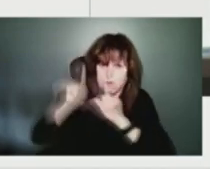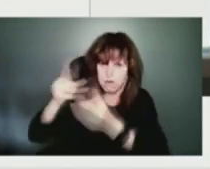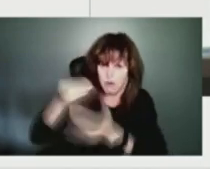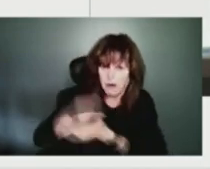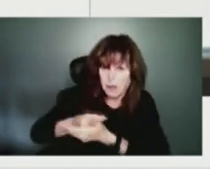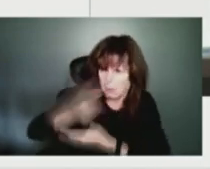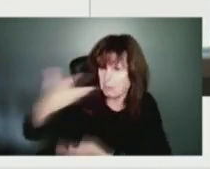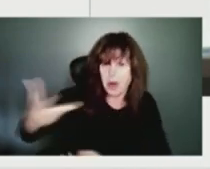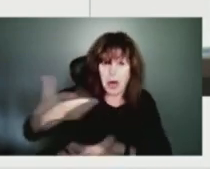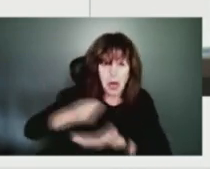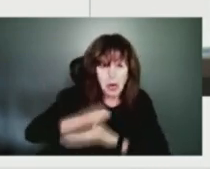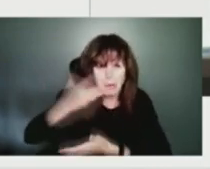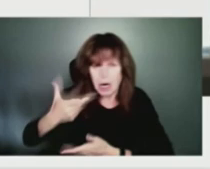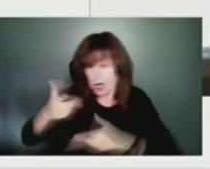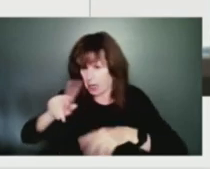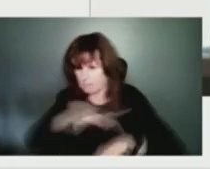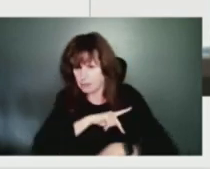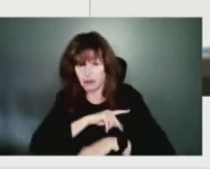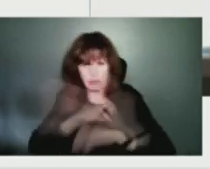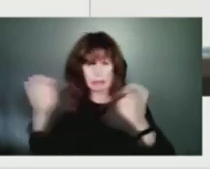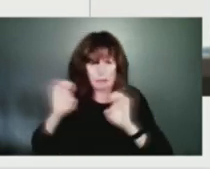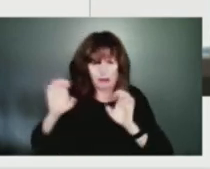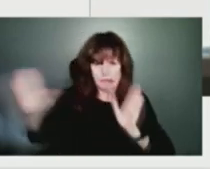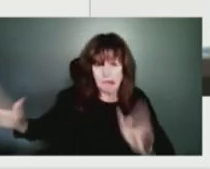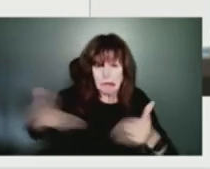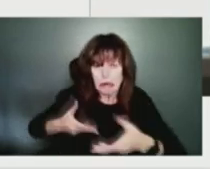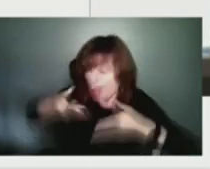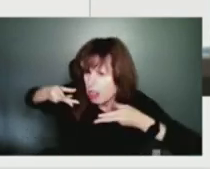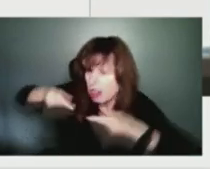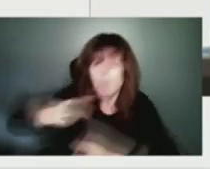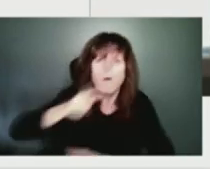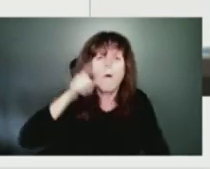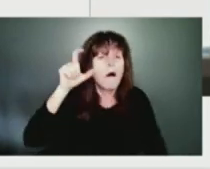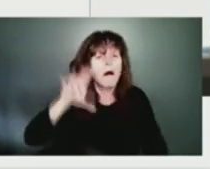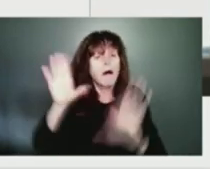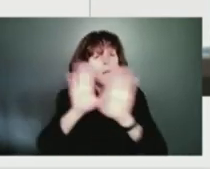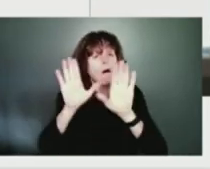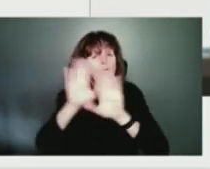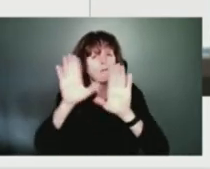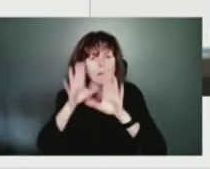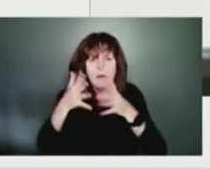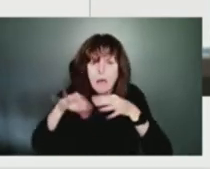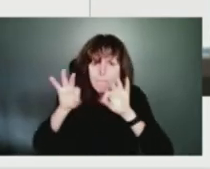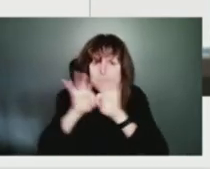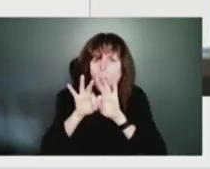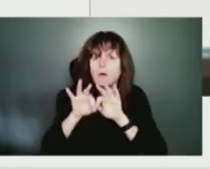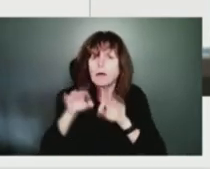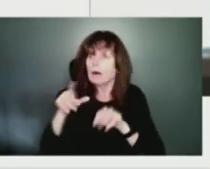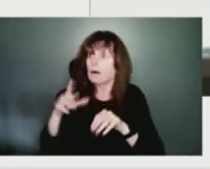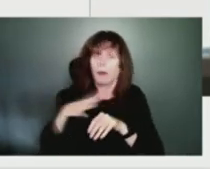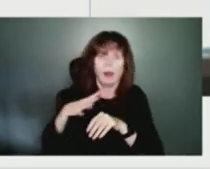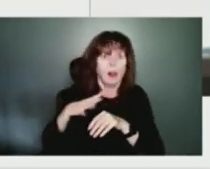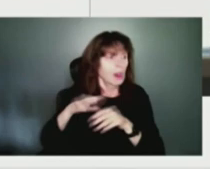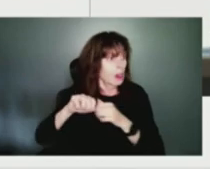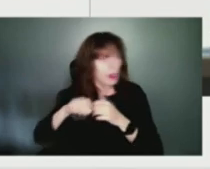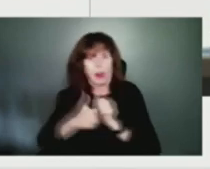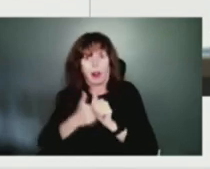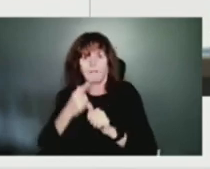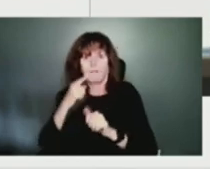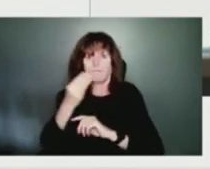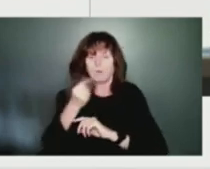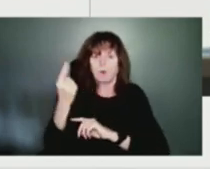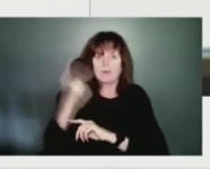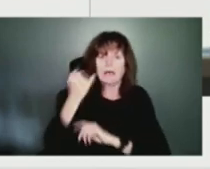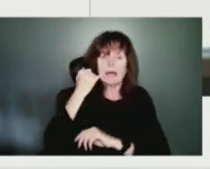is going to make you comfortable should you be without power for a few days, or if you do end up being evacuated to an emergency shelter. And if that's the